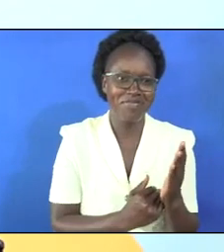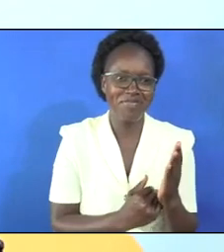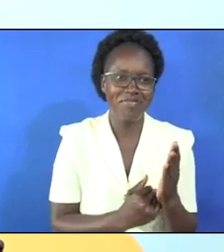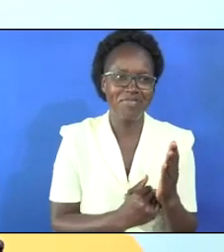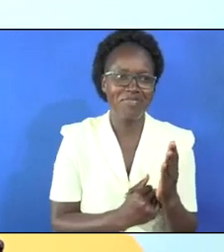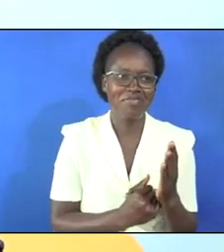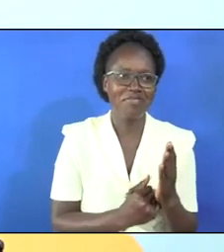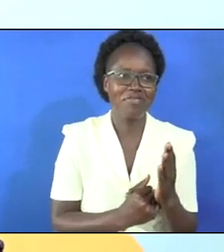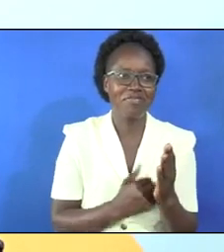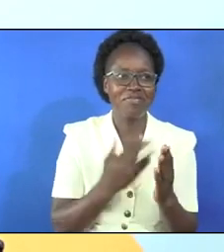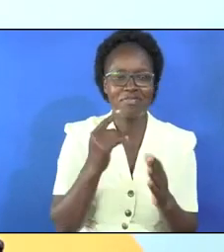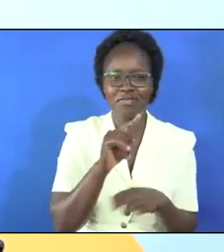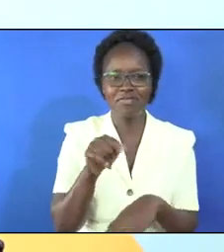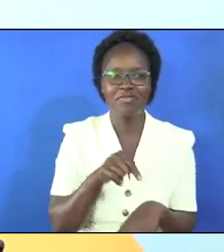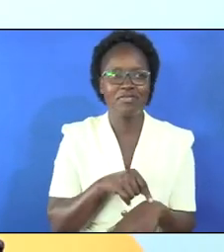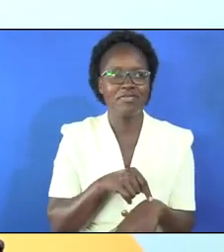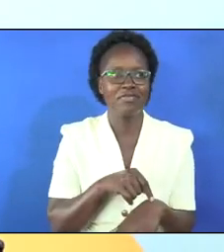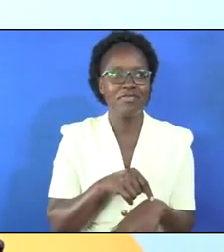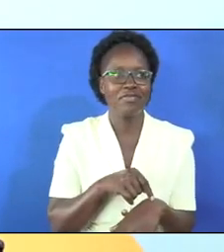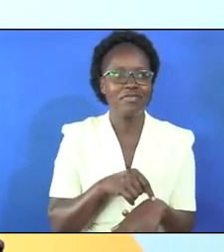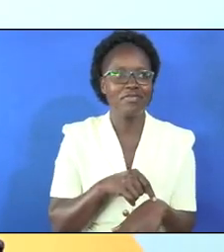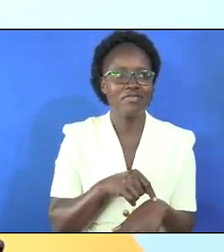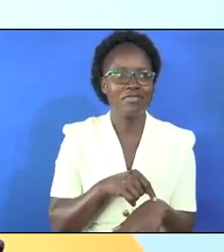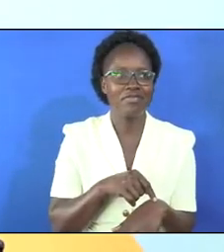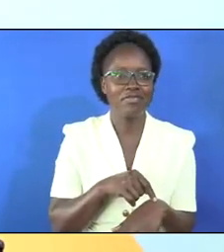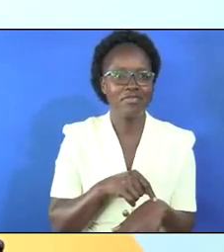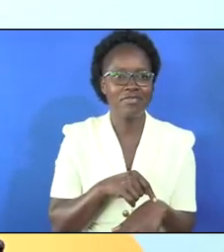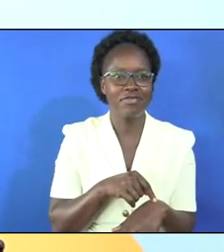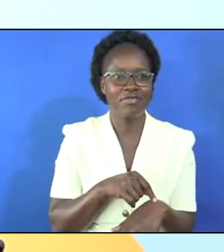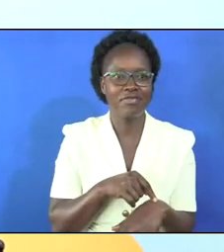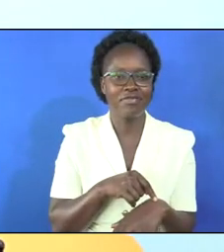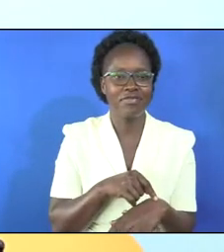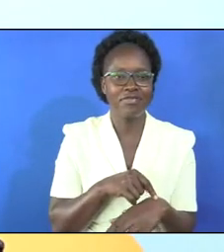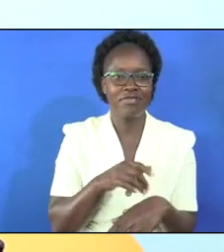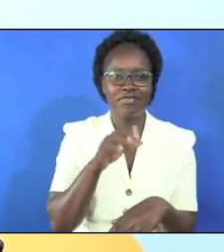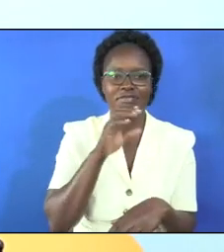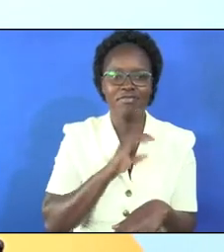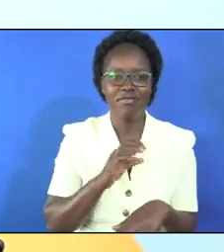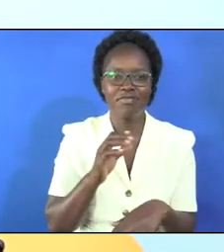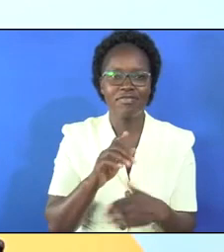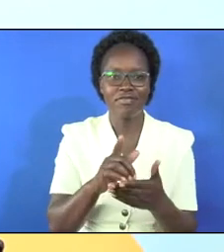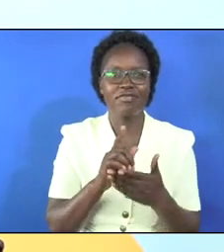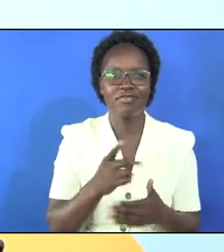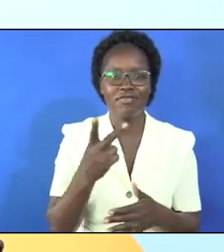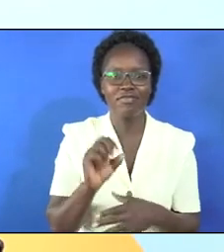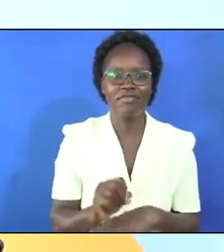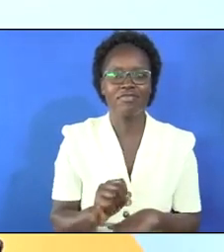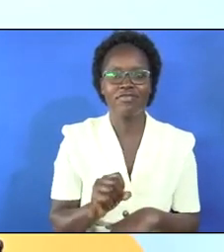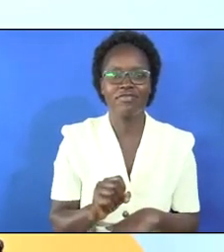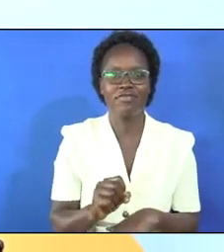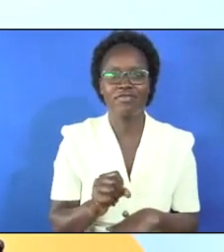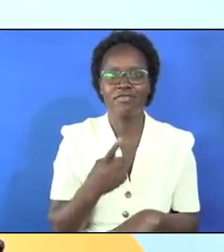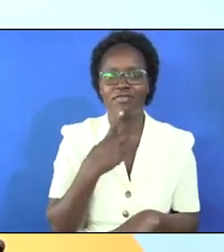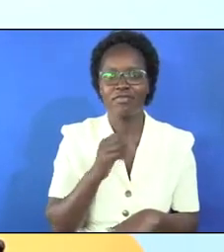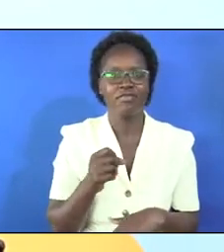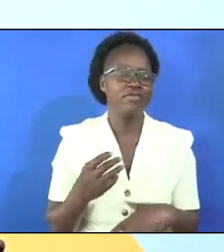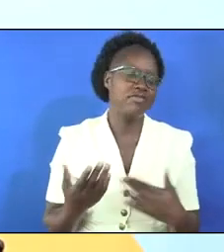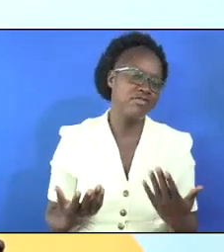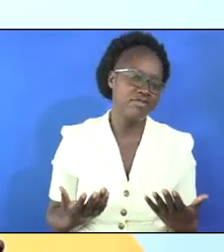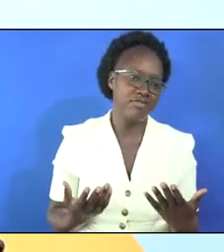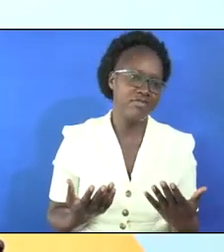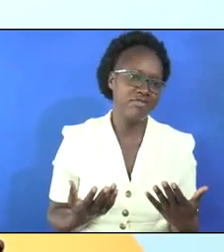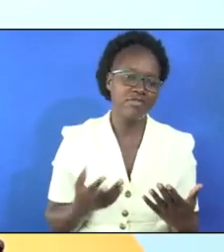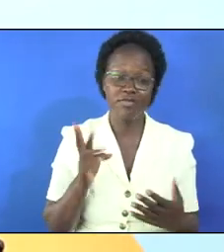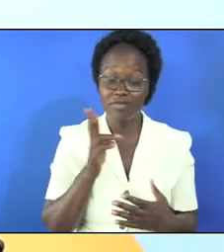because they go for one hour and your credit is a loan of 250 so how will you make